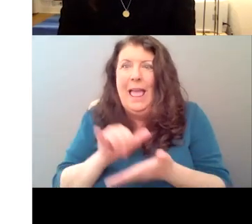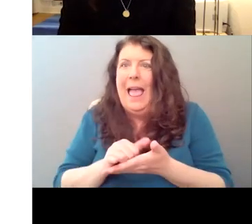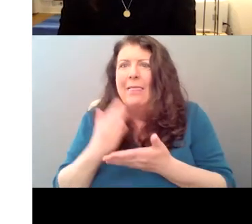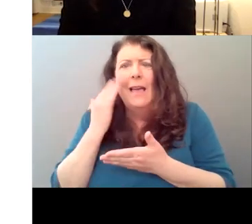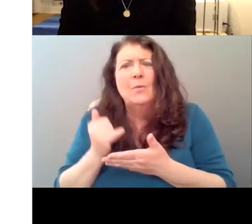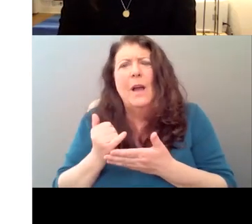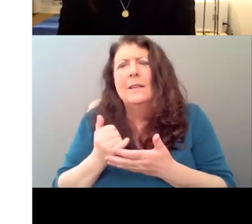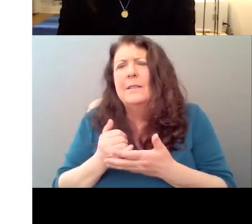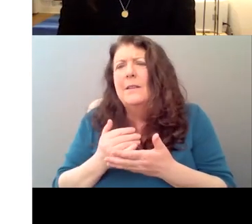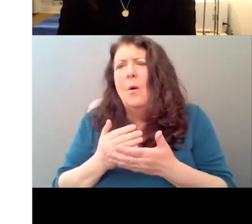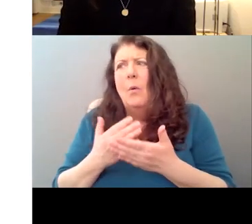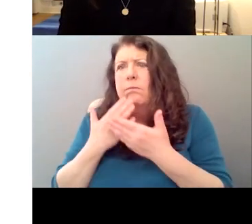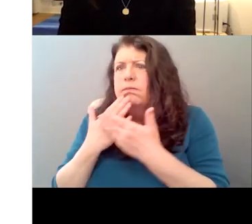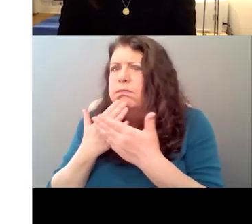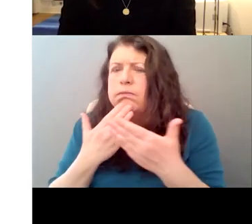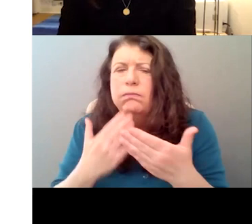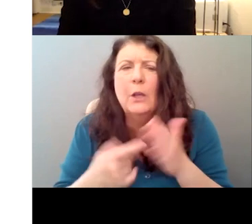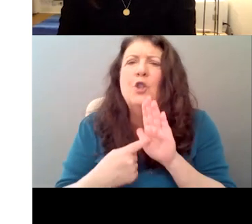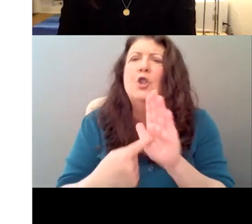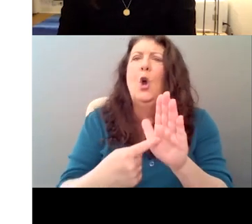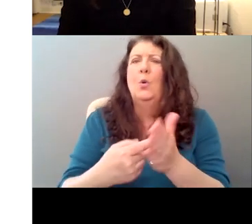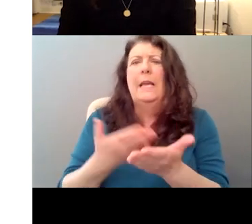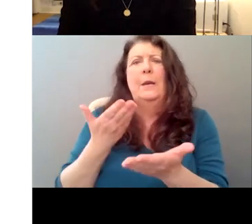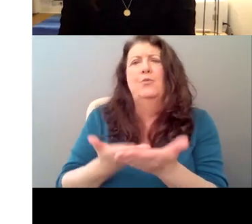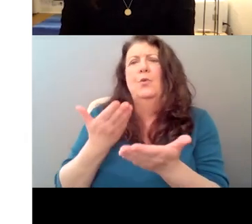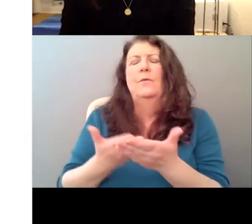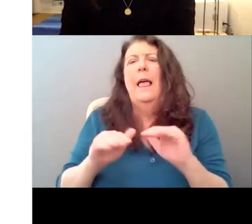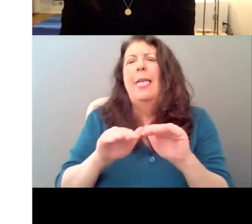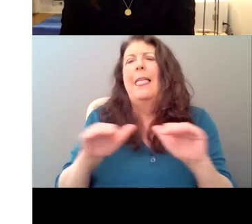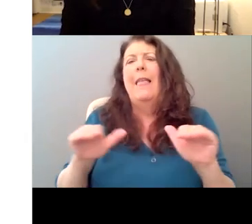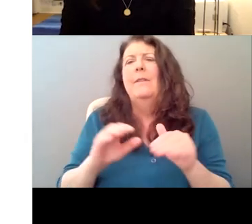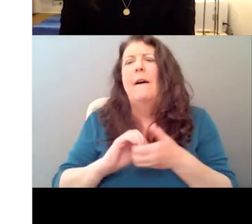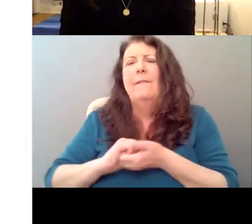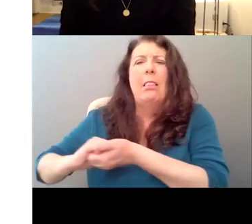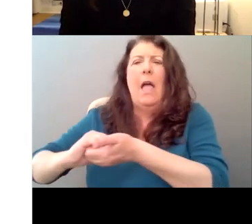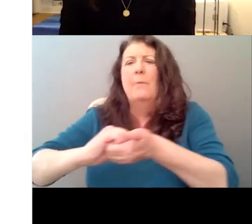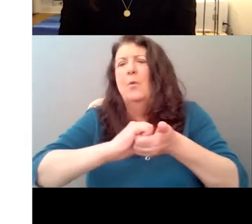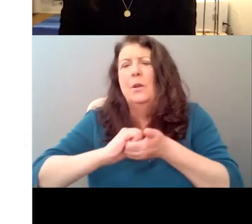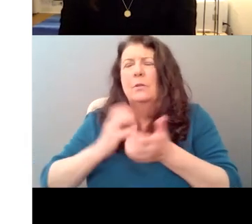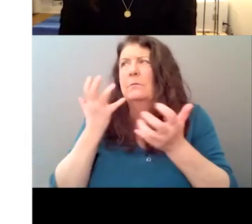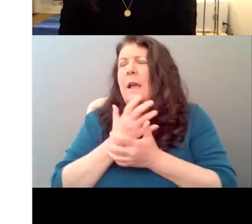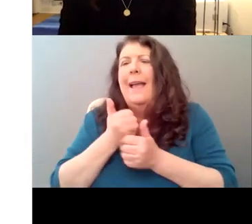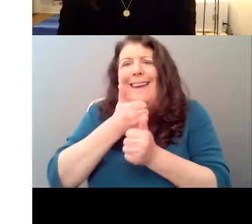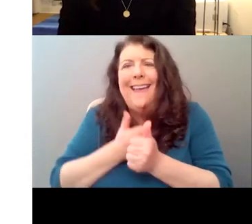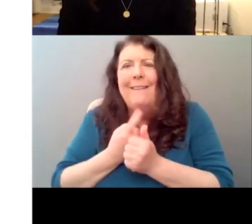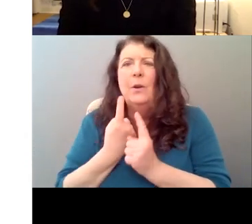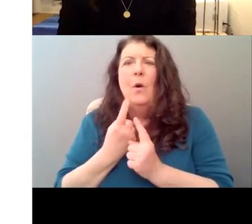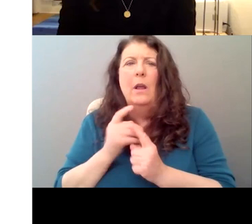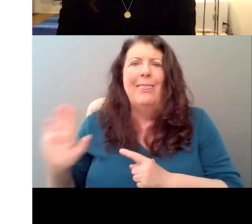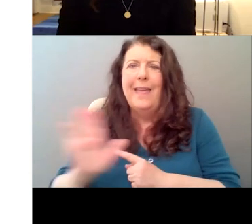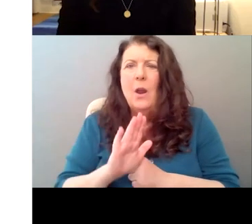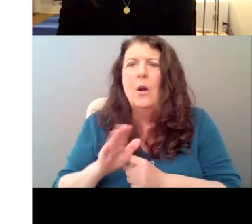testament to like the levels of collaboration and, and, and, you know, everyone bringing their own, um, area of expertise